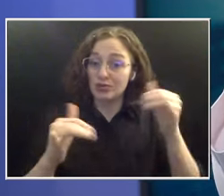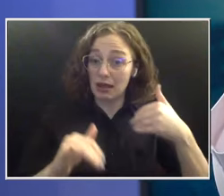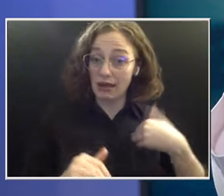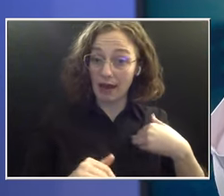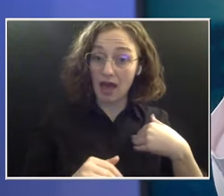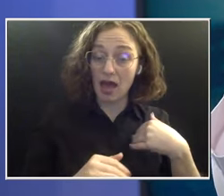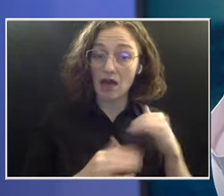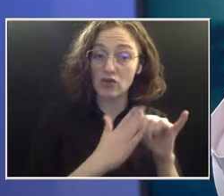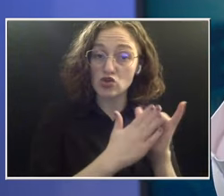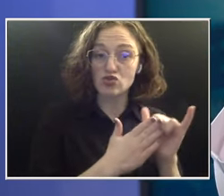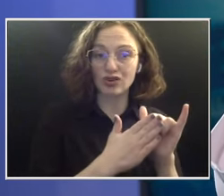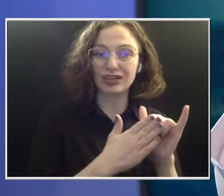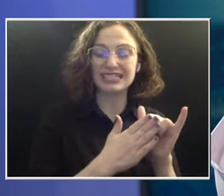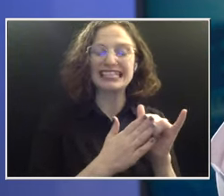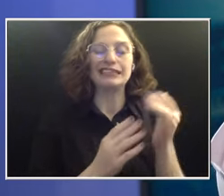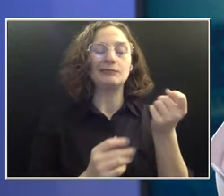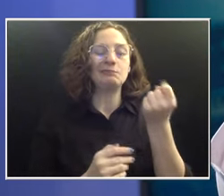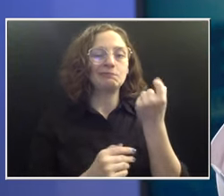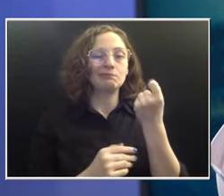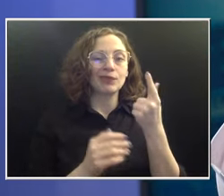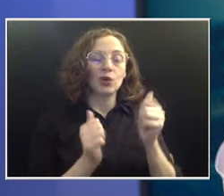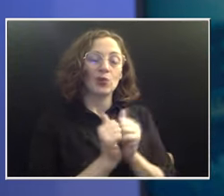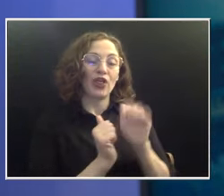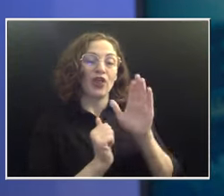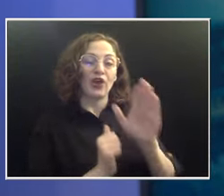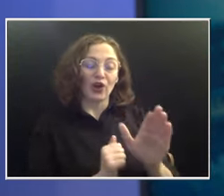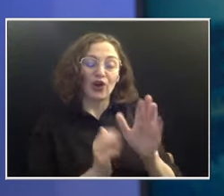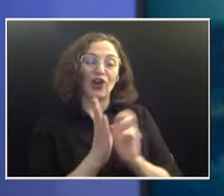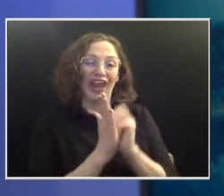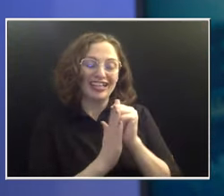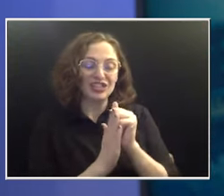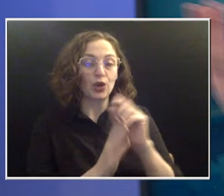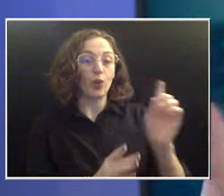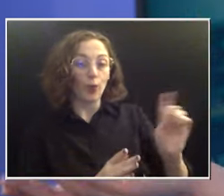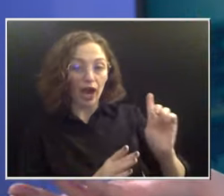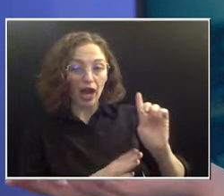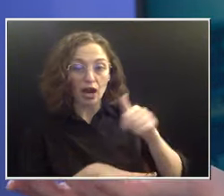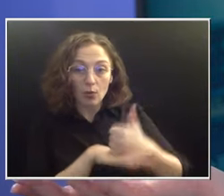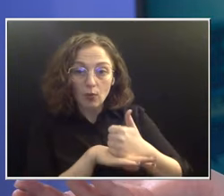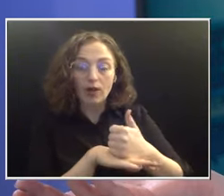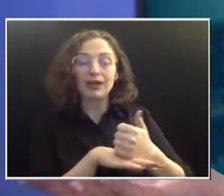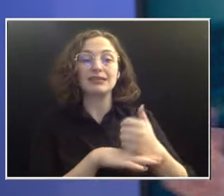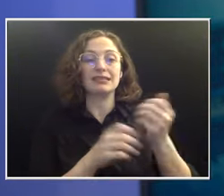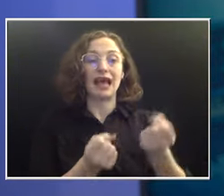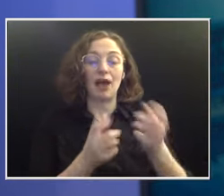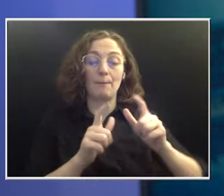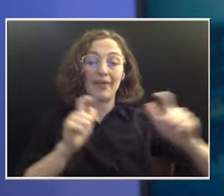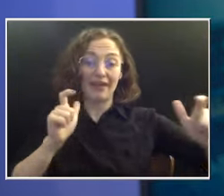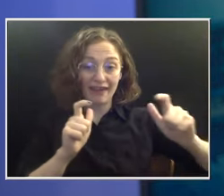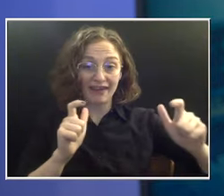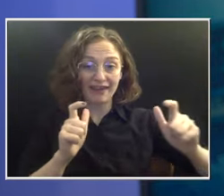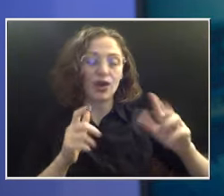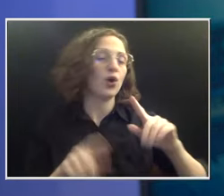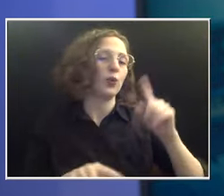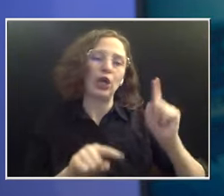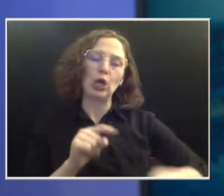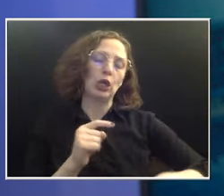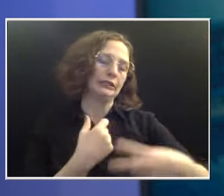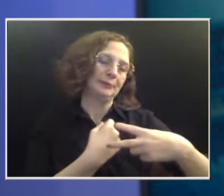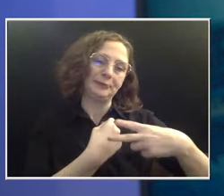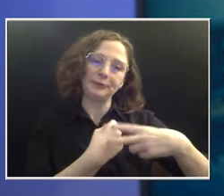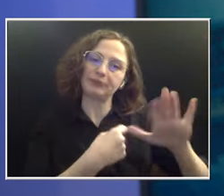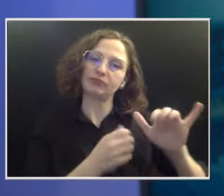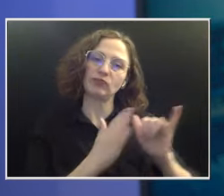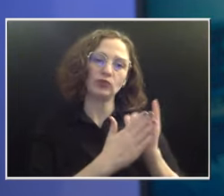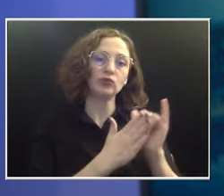cancer was not going to make sparing her uterus a possibility. That being said, though, we spare ovaries. And so some women go on to